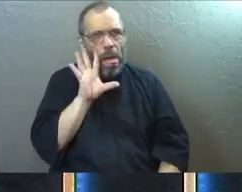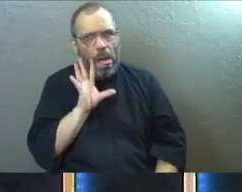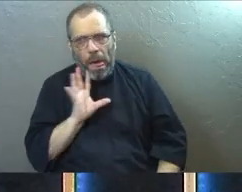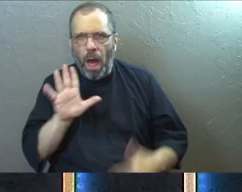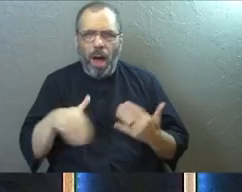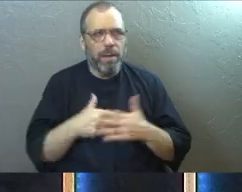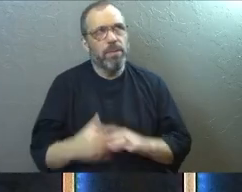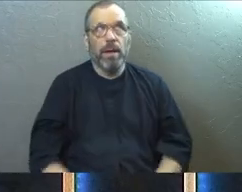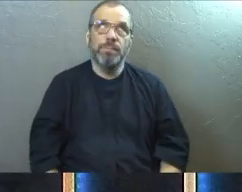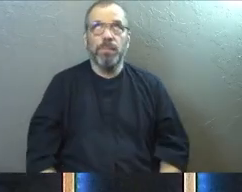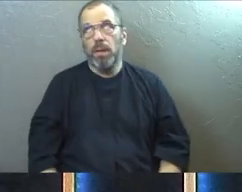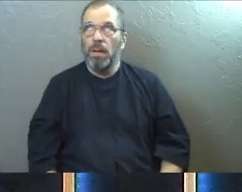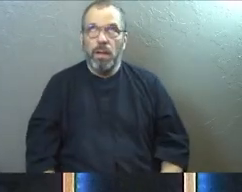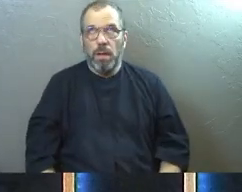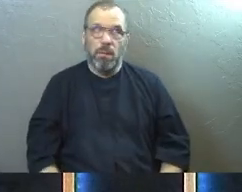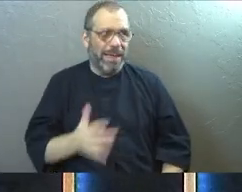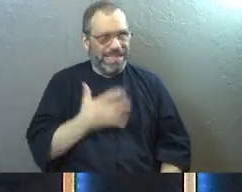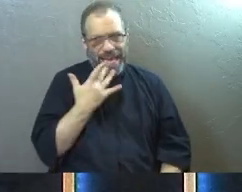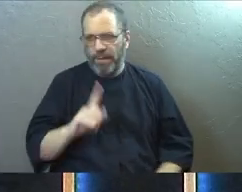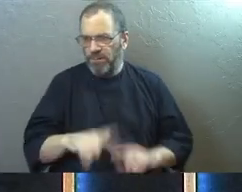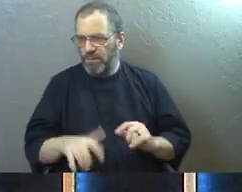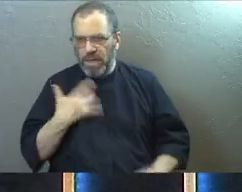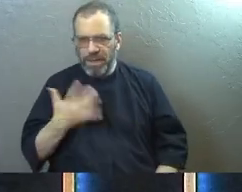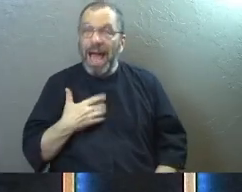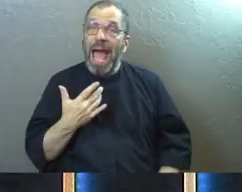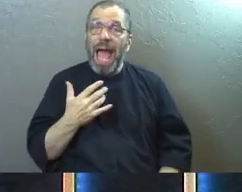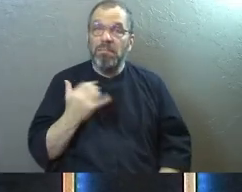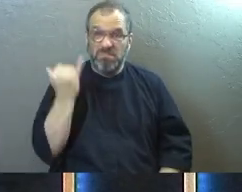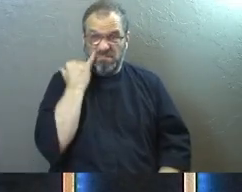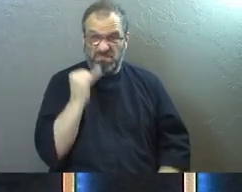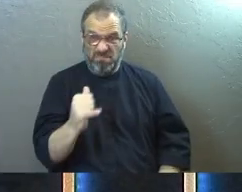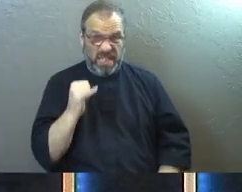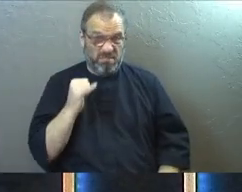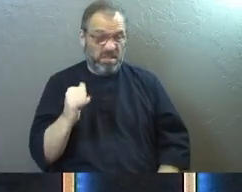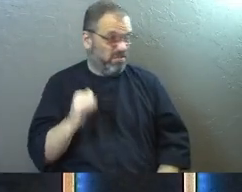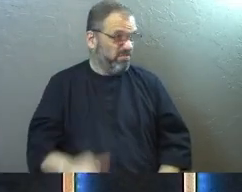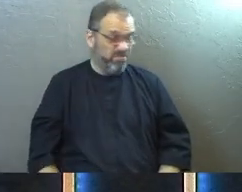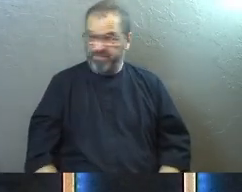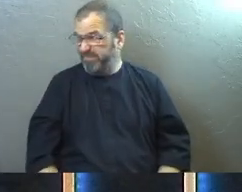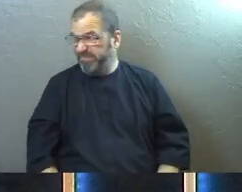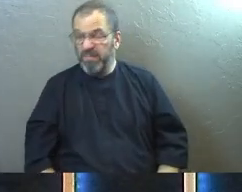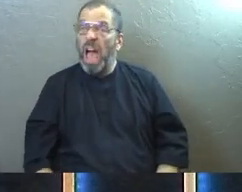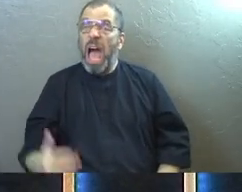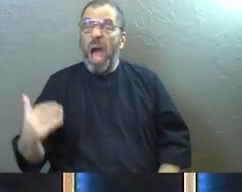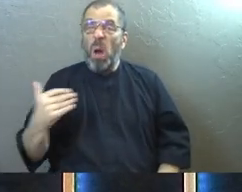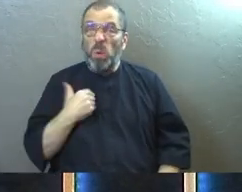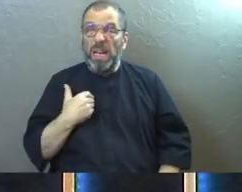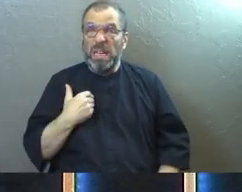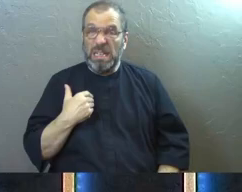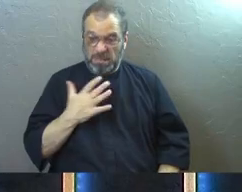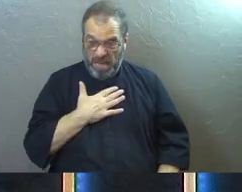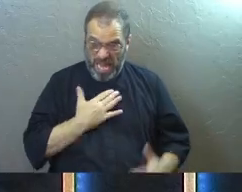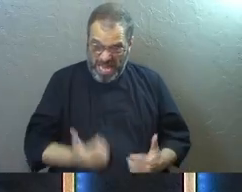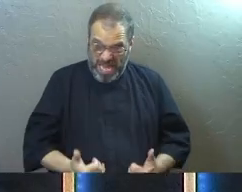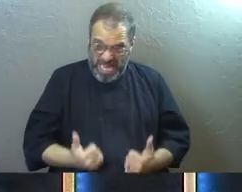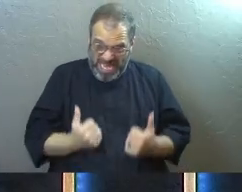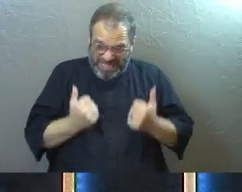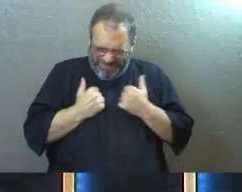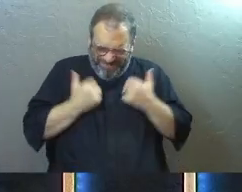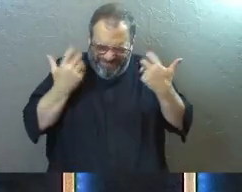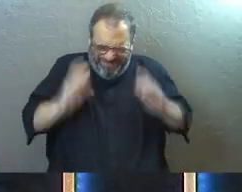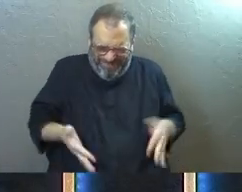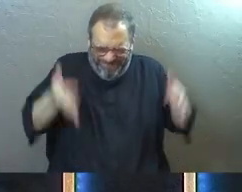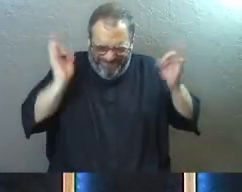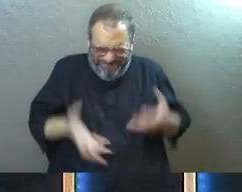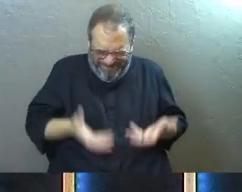struggling with things. I mean, I'm not supposed to feel this way. And if you're anything like kind of me, it was once I really gave my life to Jesus,